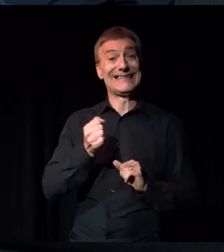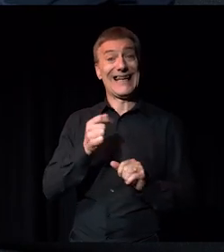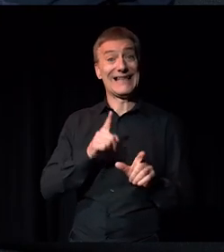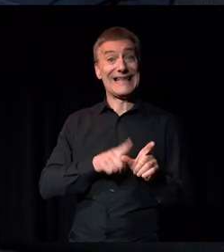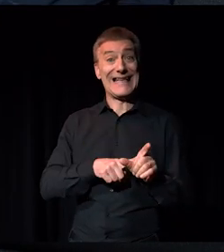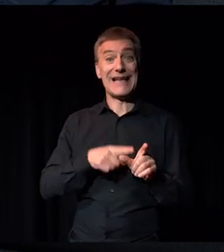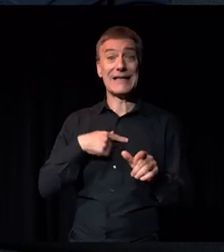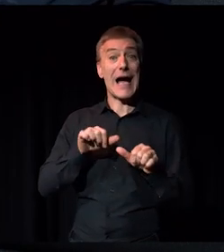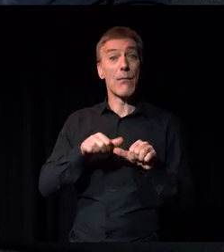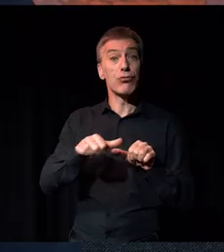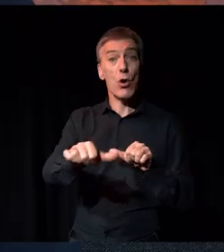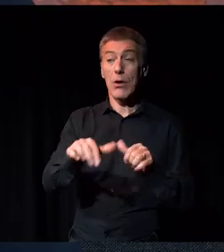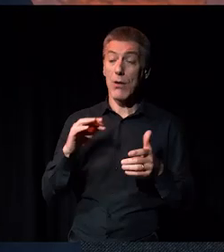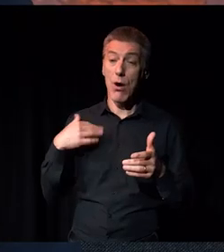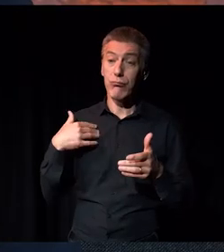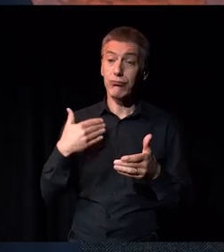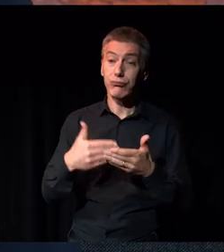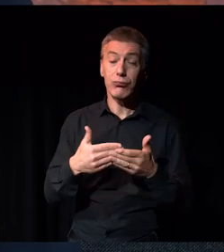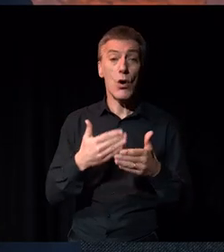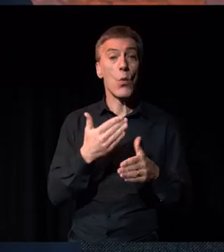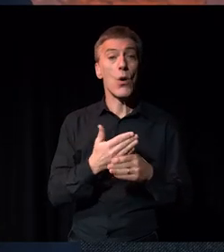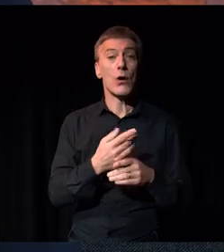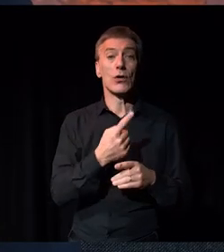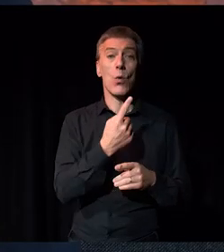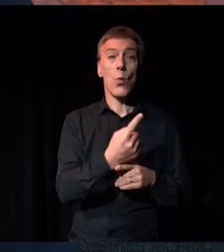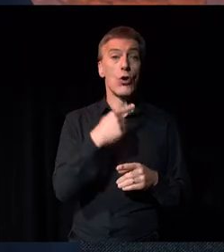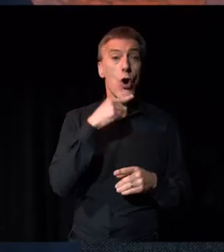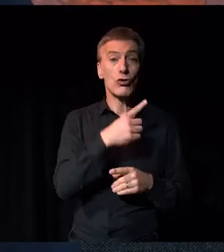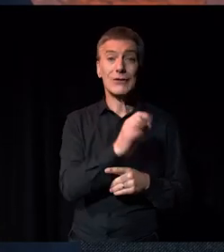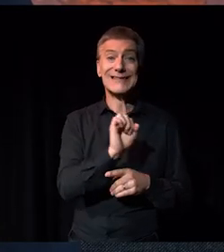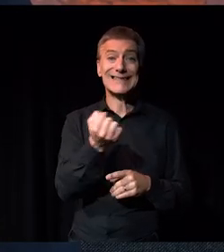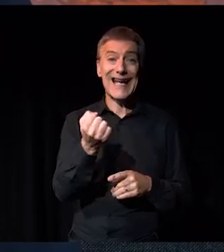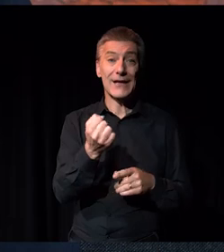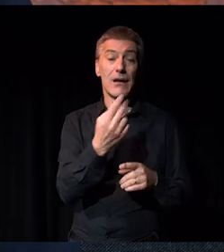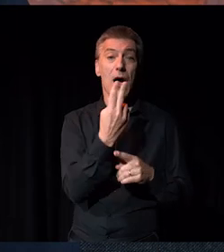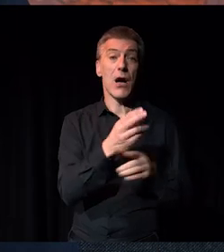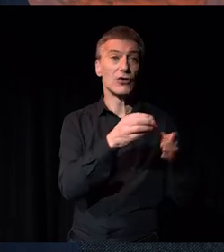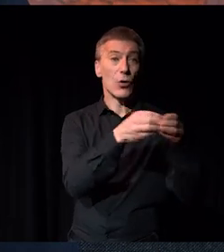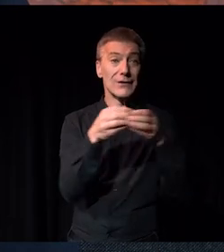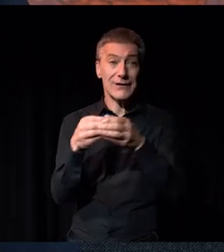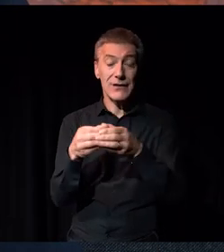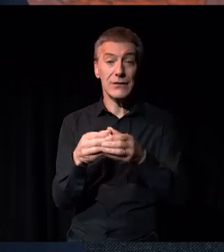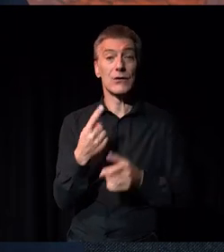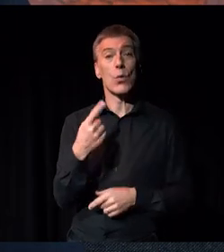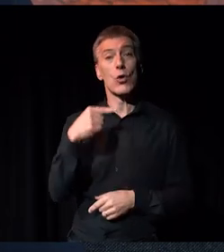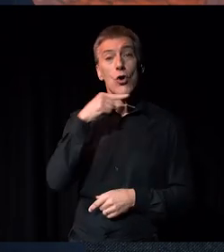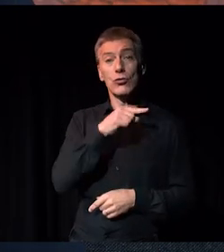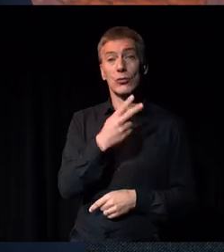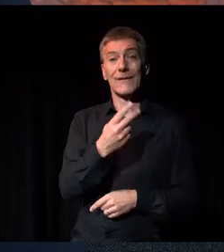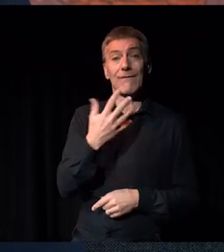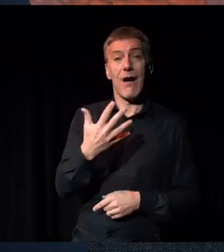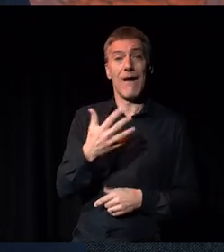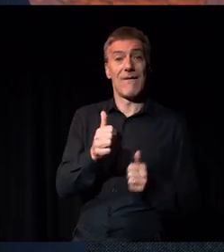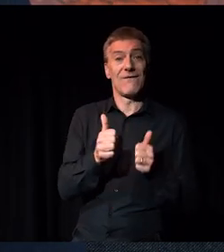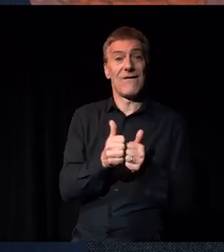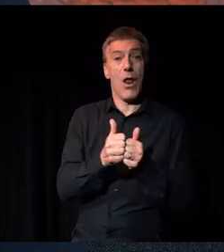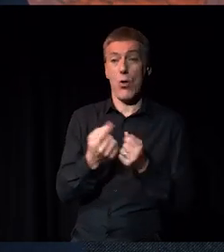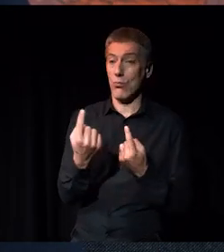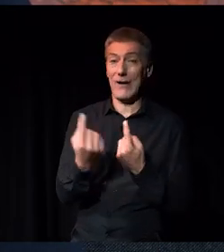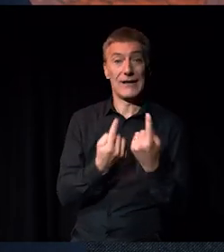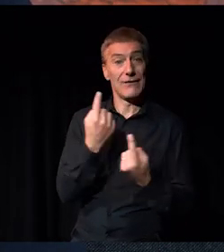the programme. We've worked with 110 arts organisations, 125 fellows have been involved. And